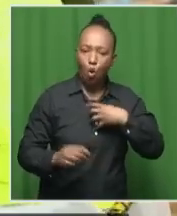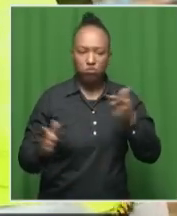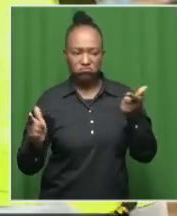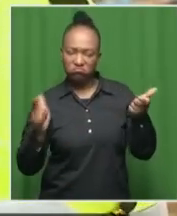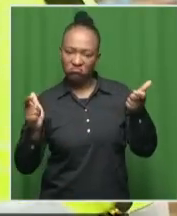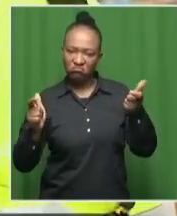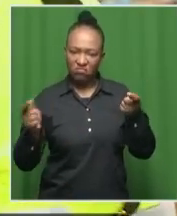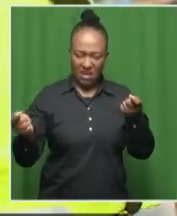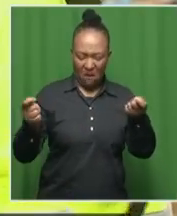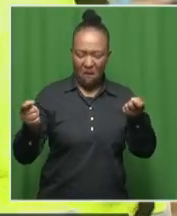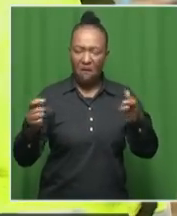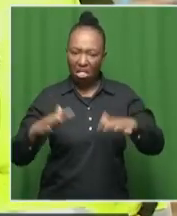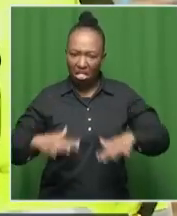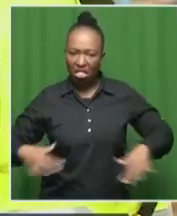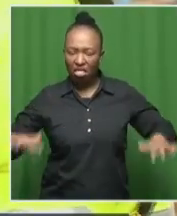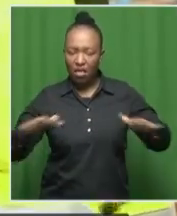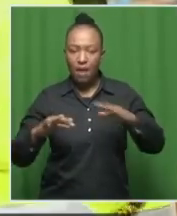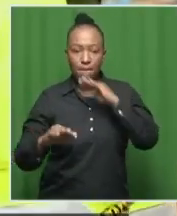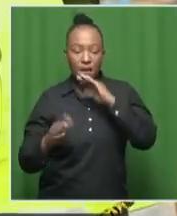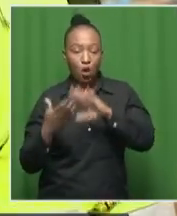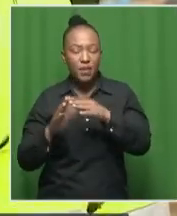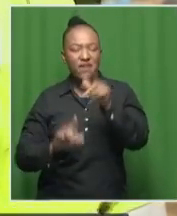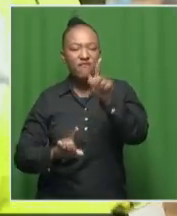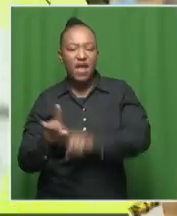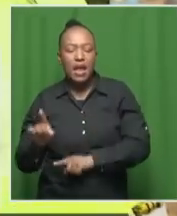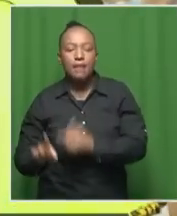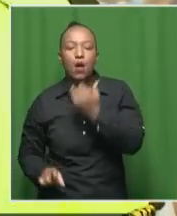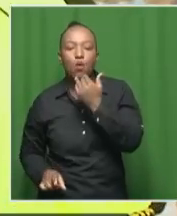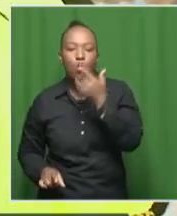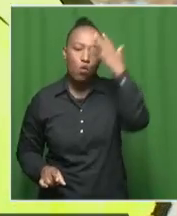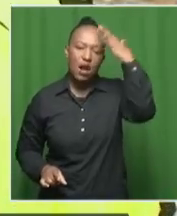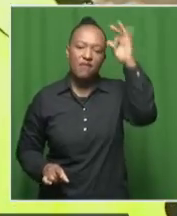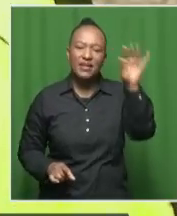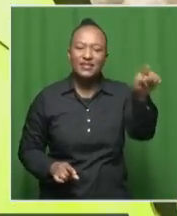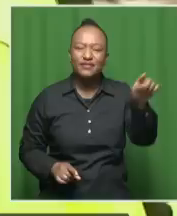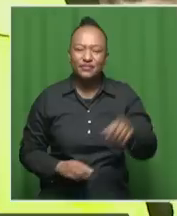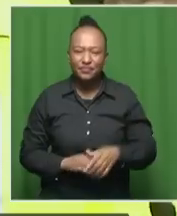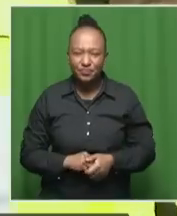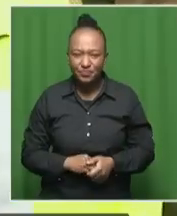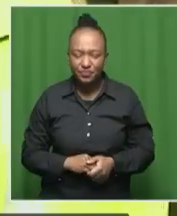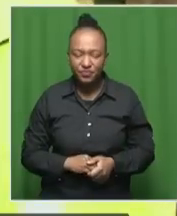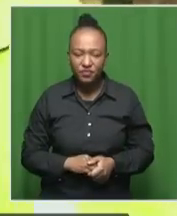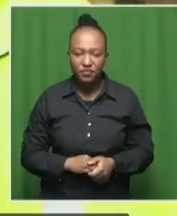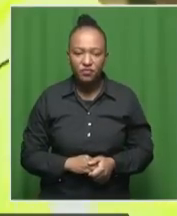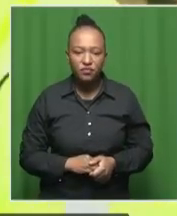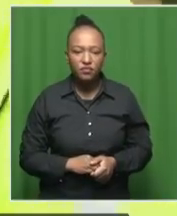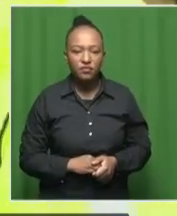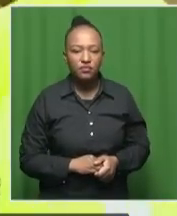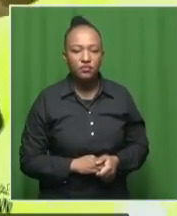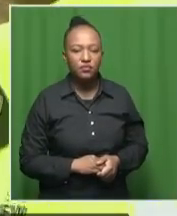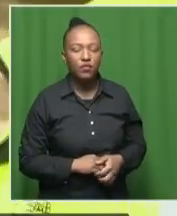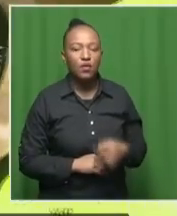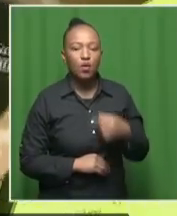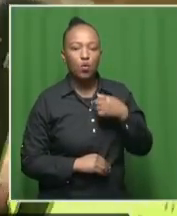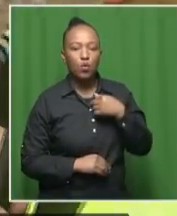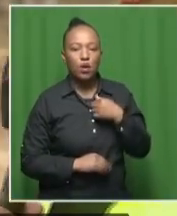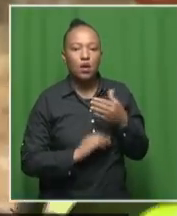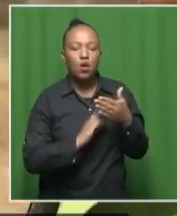community has been failed by government here. Look, on our side, as the